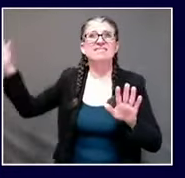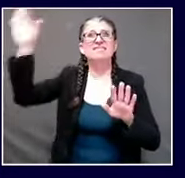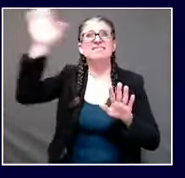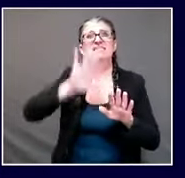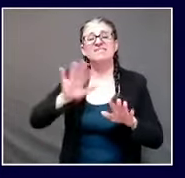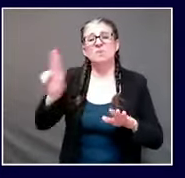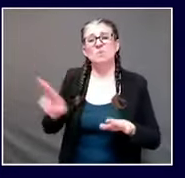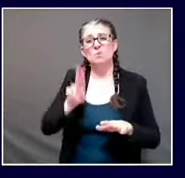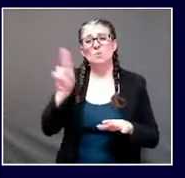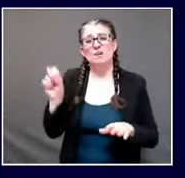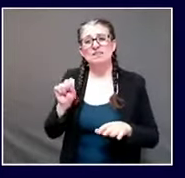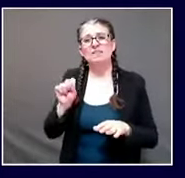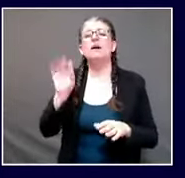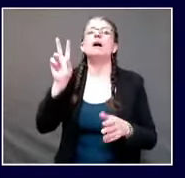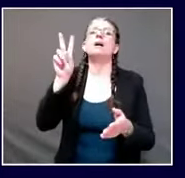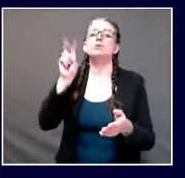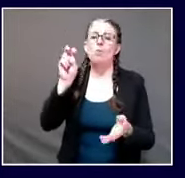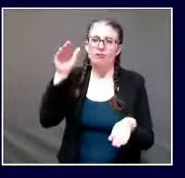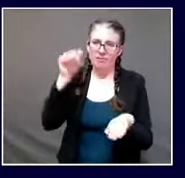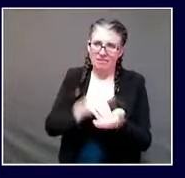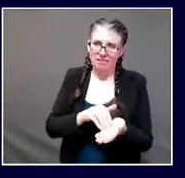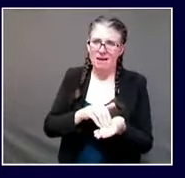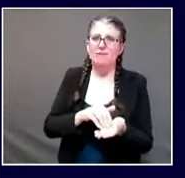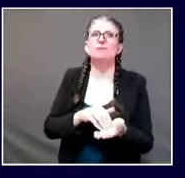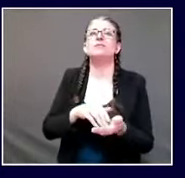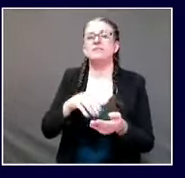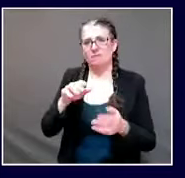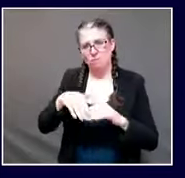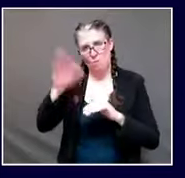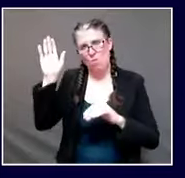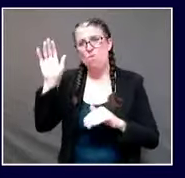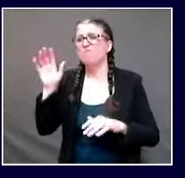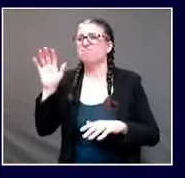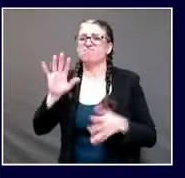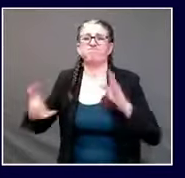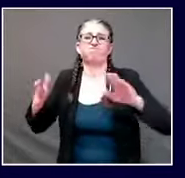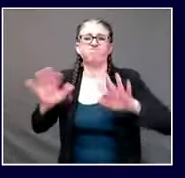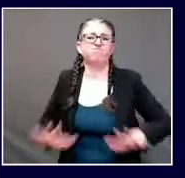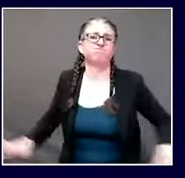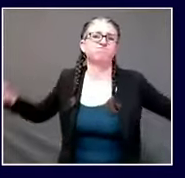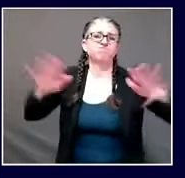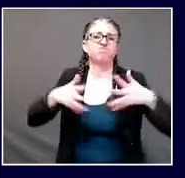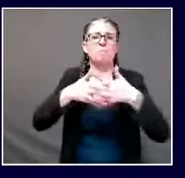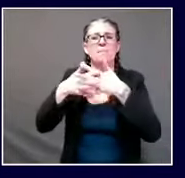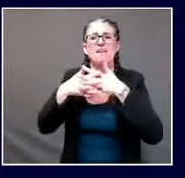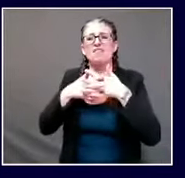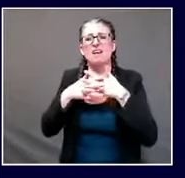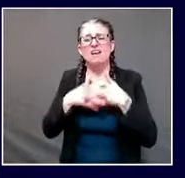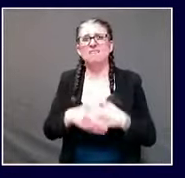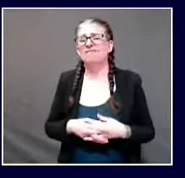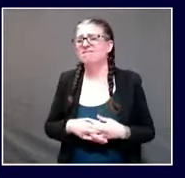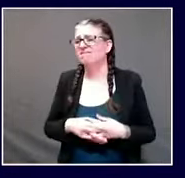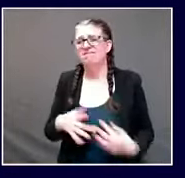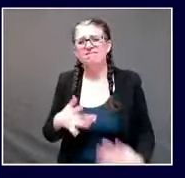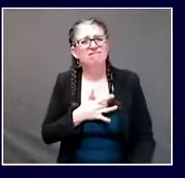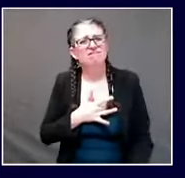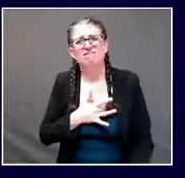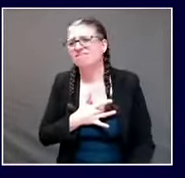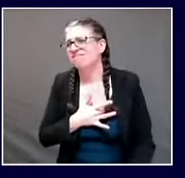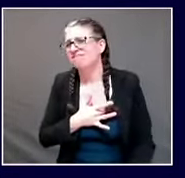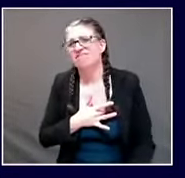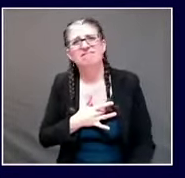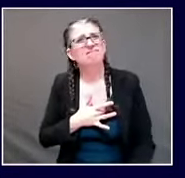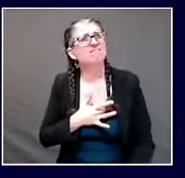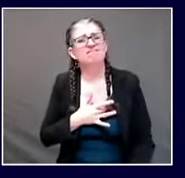worry that Thanksgiving will turn into the, quote, mother of all super-spreader events, end